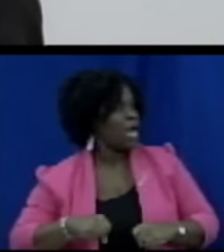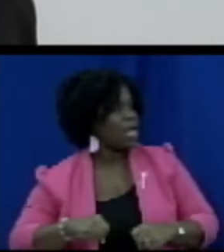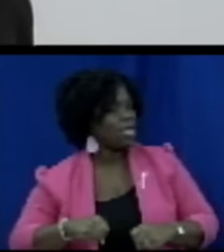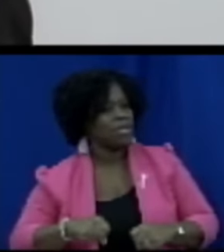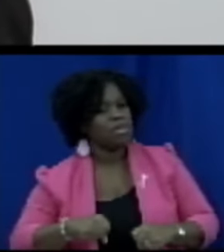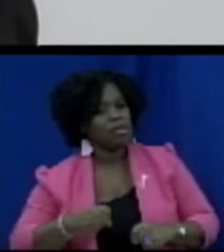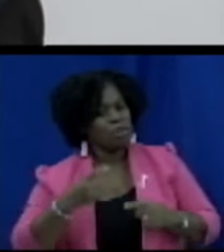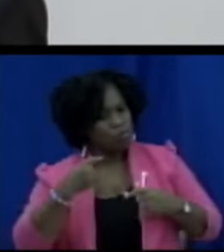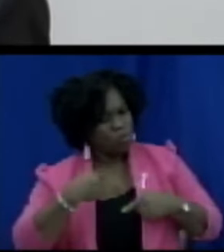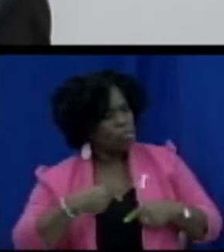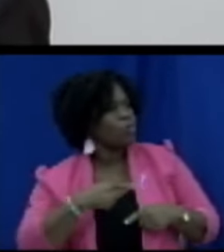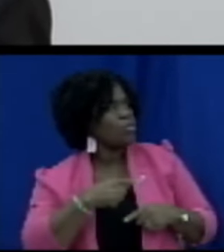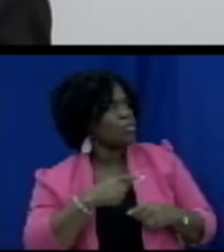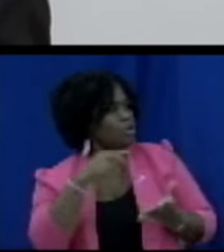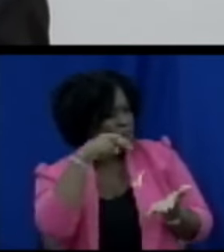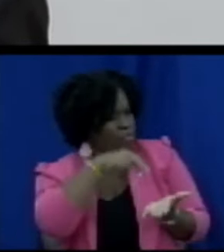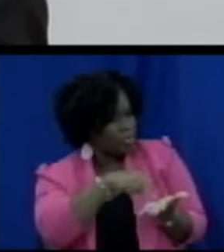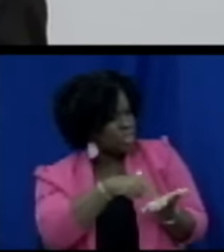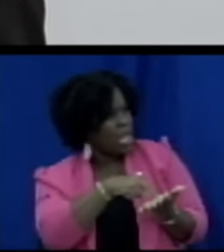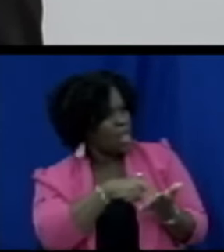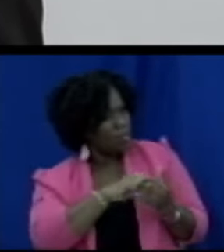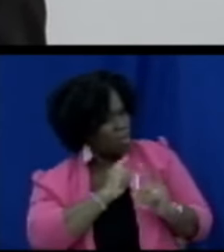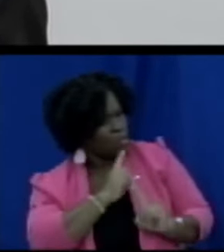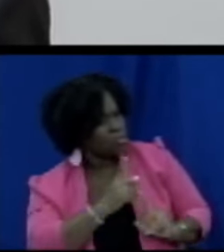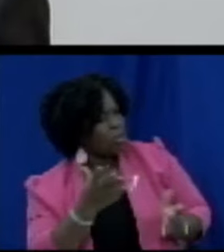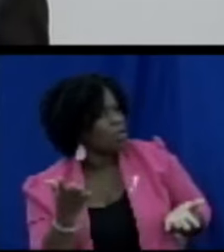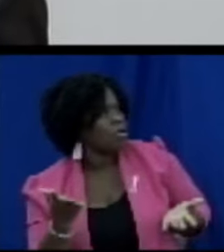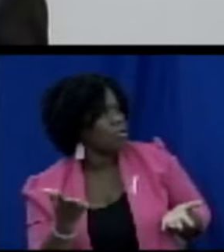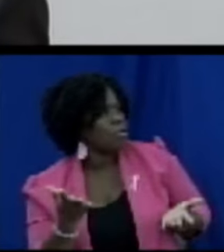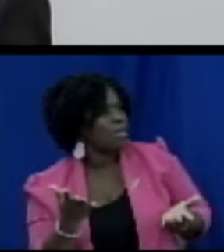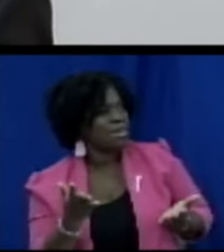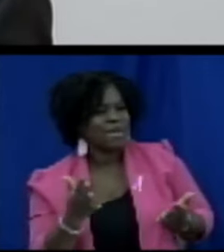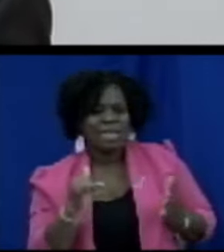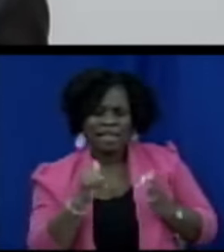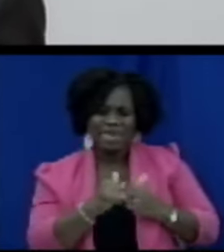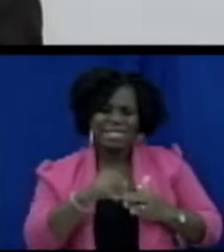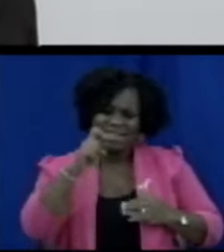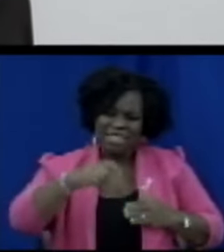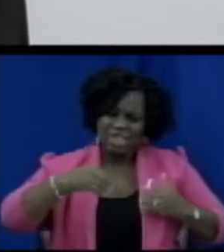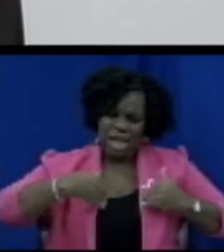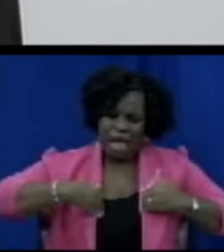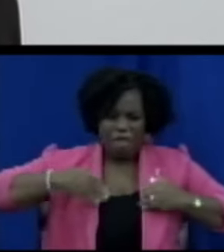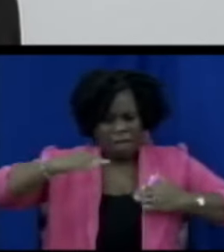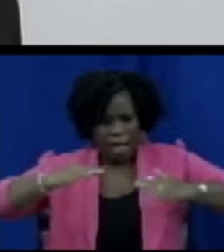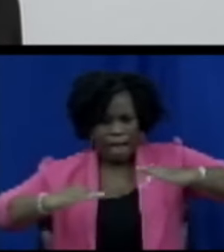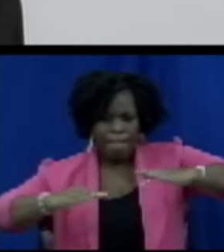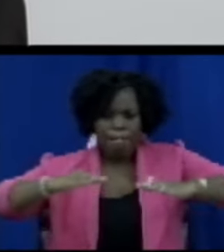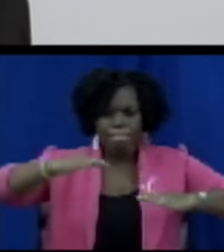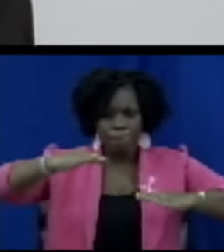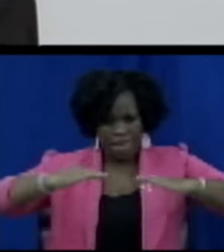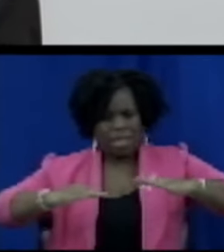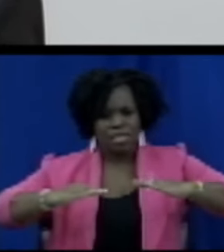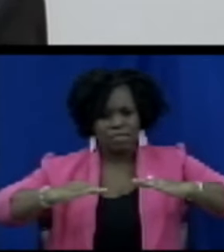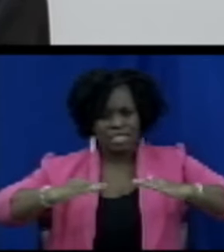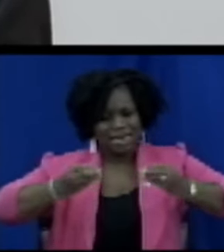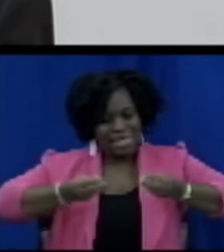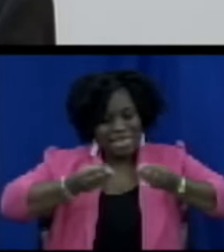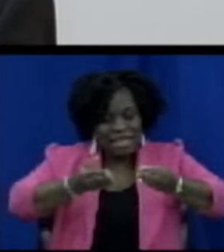balance that this piece of legislation brings it gives the opportunity